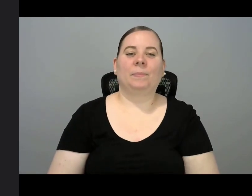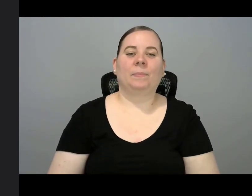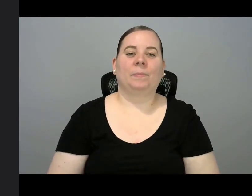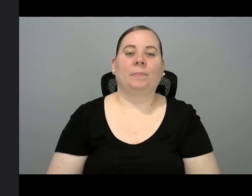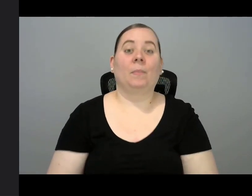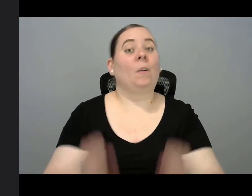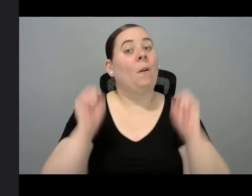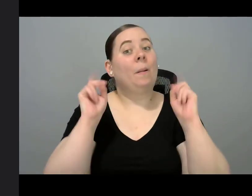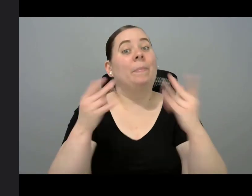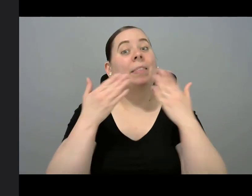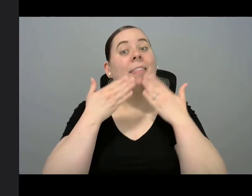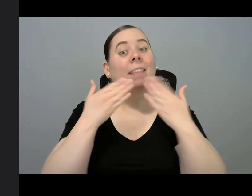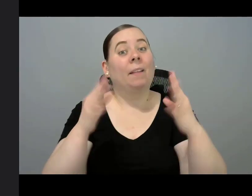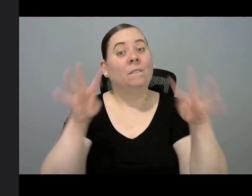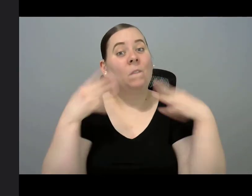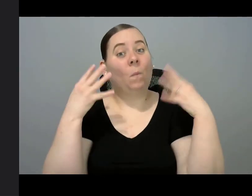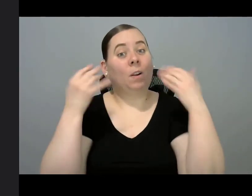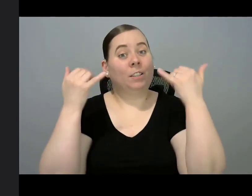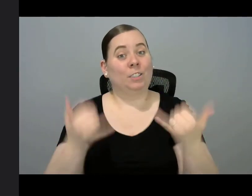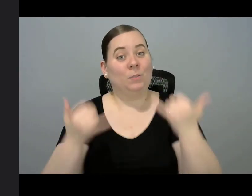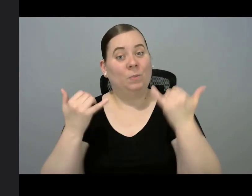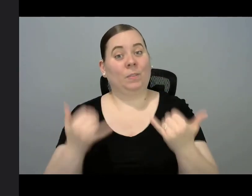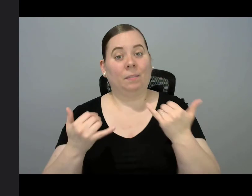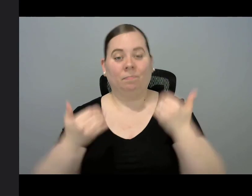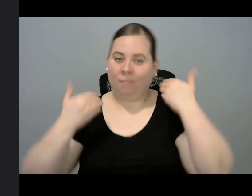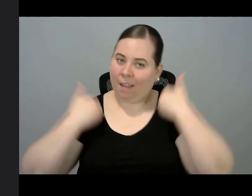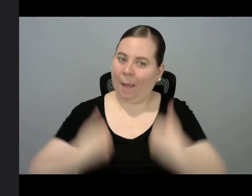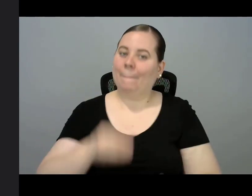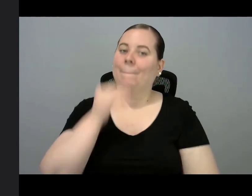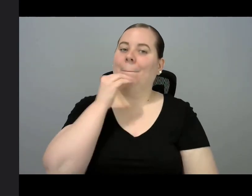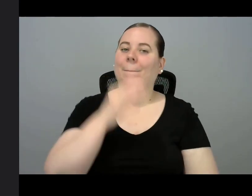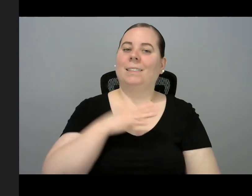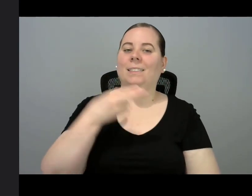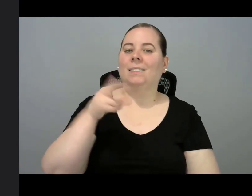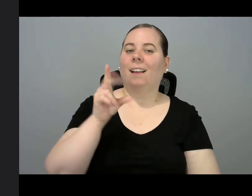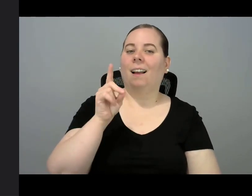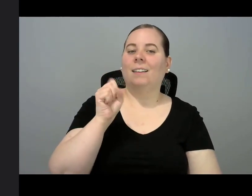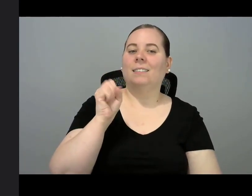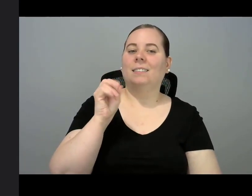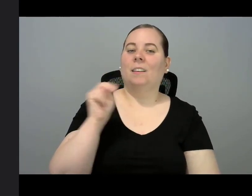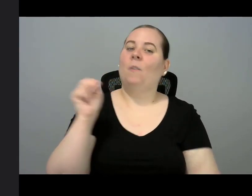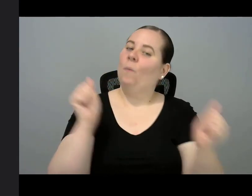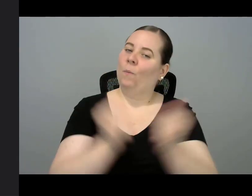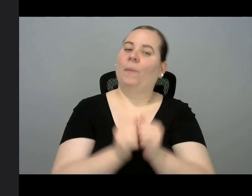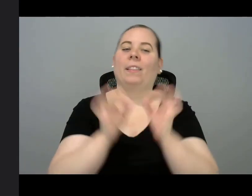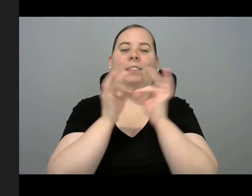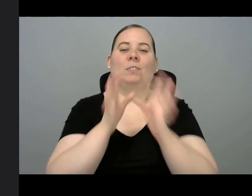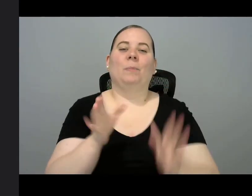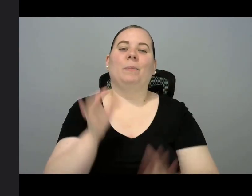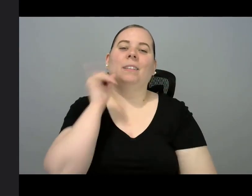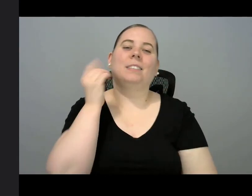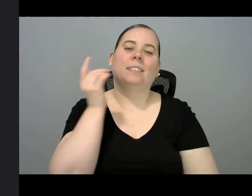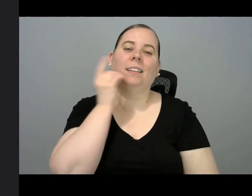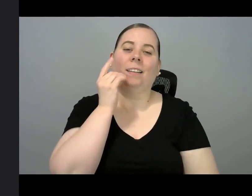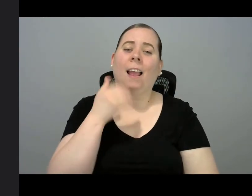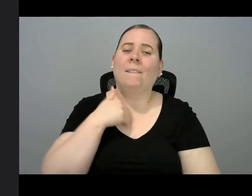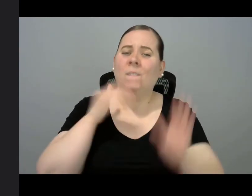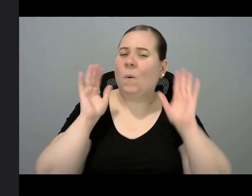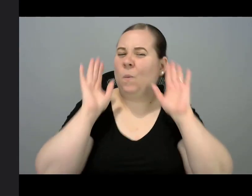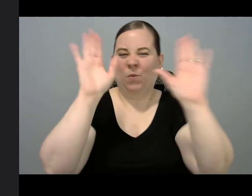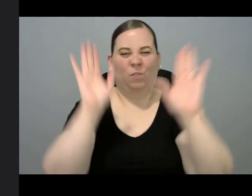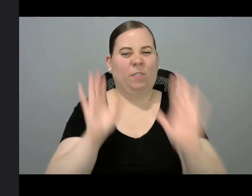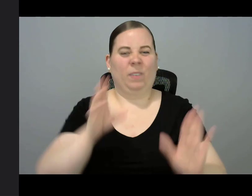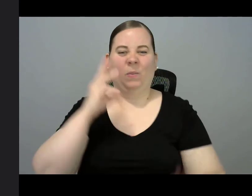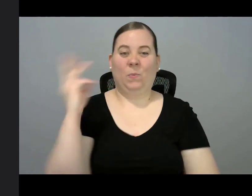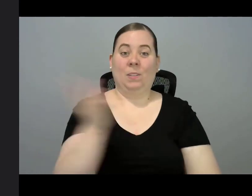Thank you for tuning in to the WCLE Distance Learning News. I'm your host, Mrs. Hudson, with guest host, Miss Jacinda. Have a wonderful Wednesday,